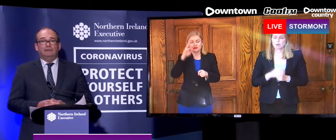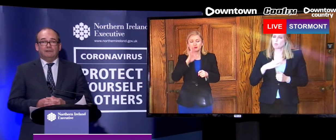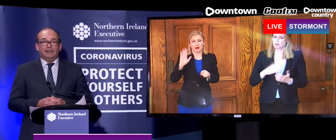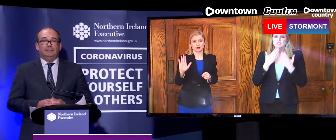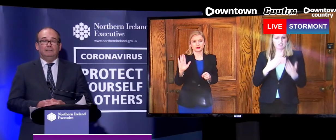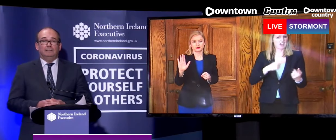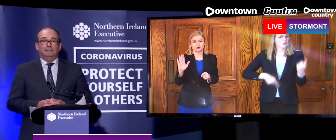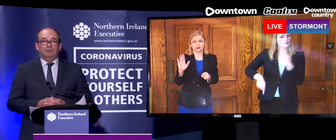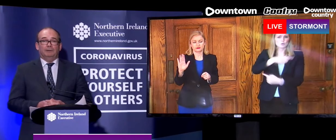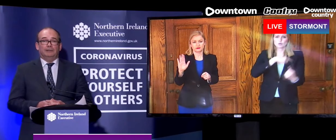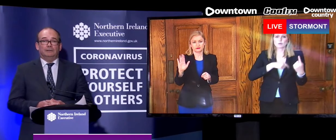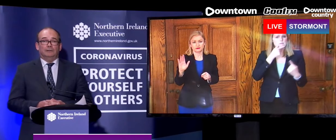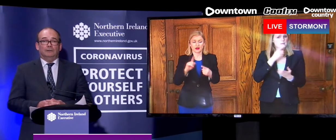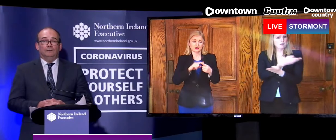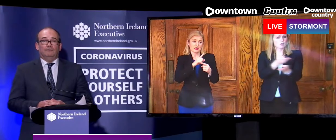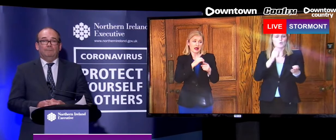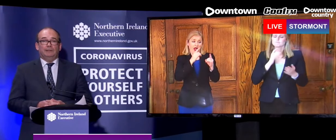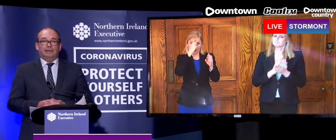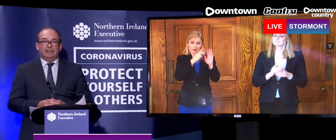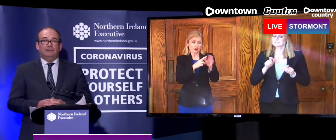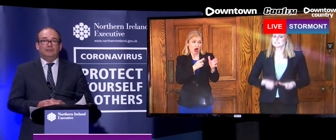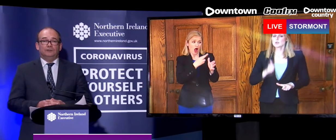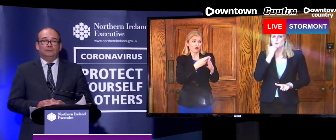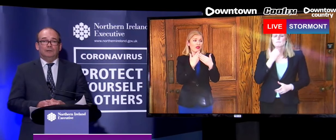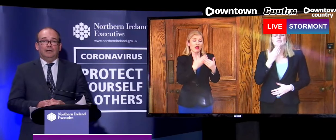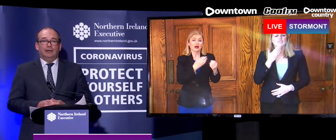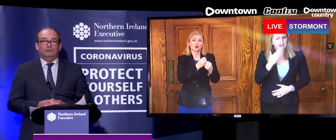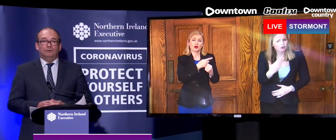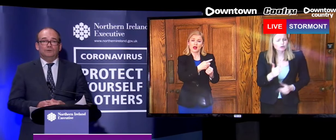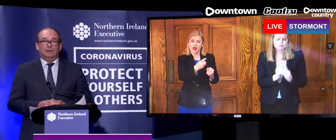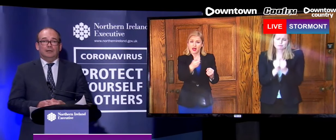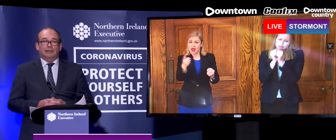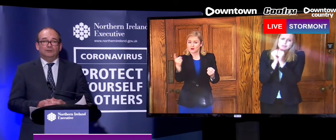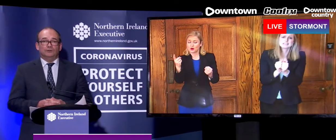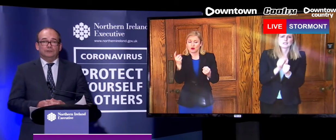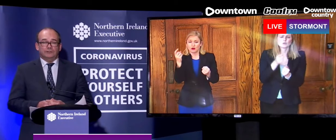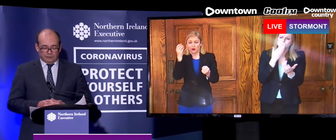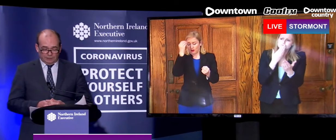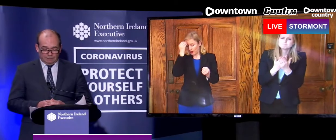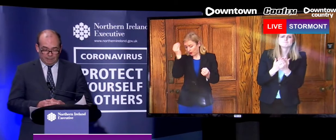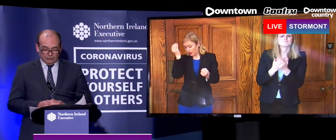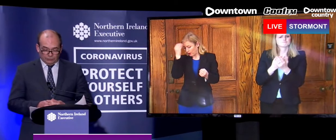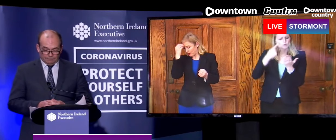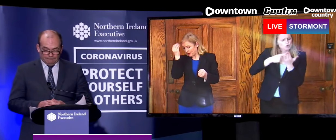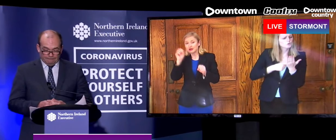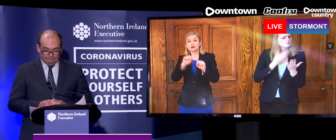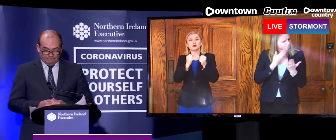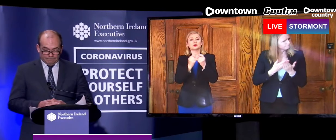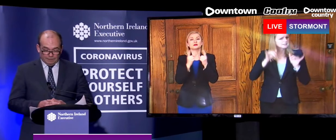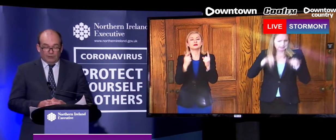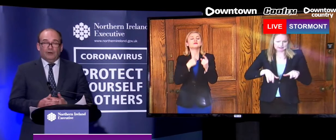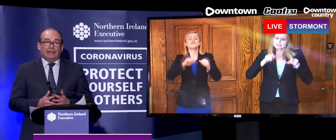Minister in thanking the public who have been adhering to those social distancing measures.